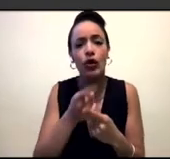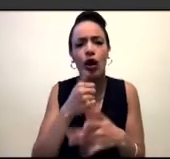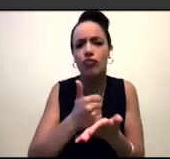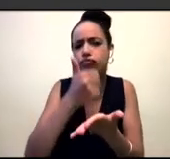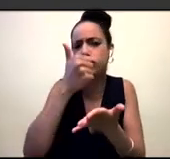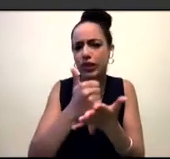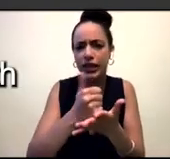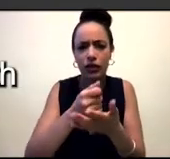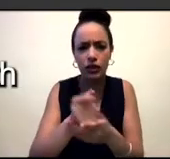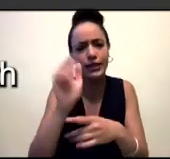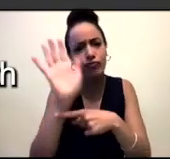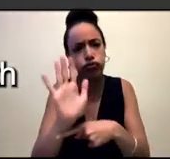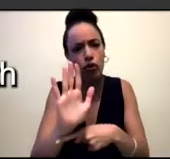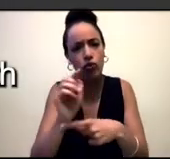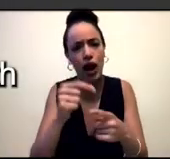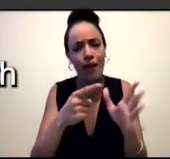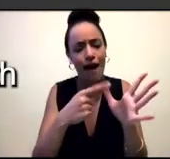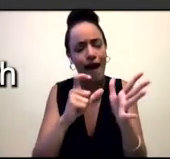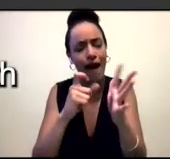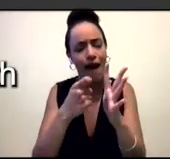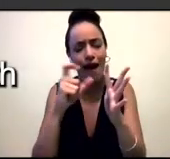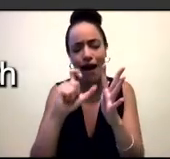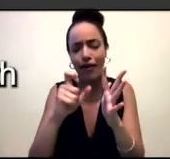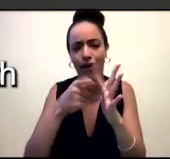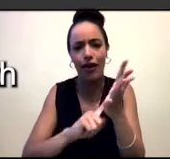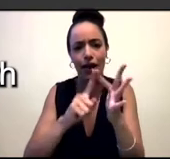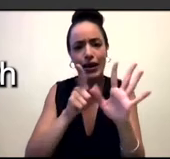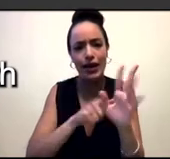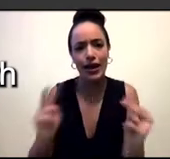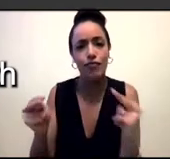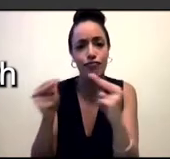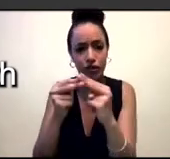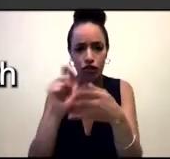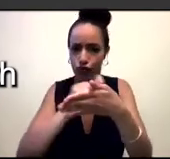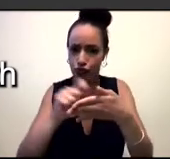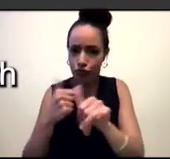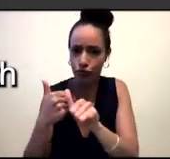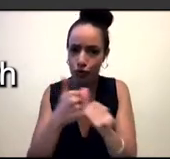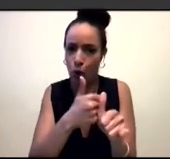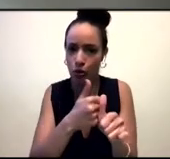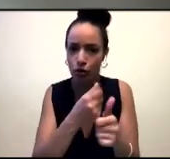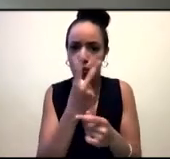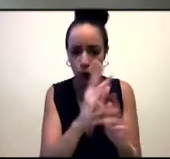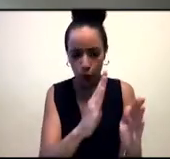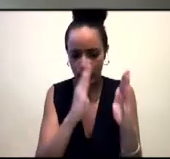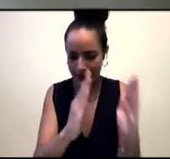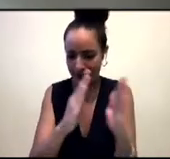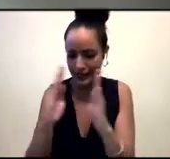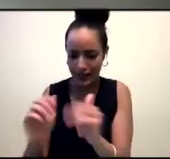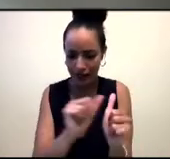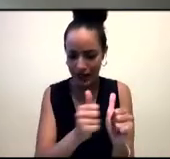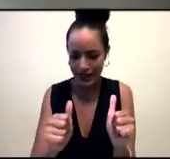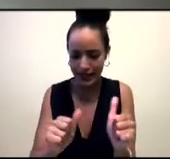Ackley Bridge. Fariel is currently developing a number of TV and film projects with BBC Studios, Fable Pictures